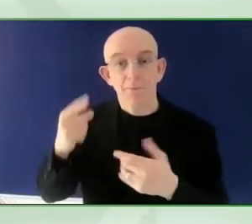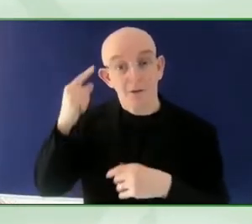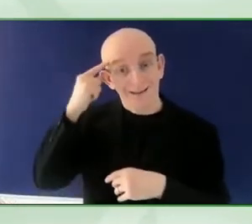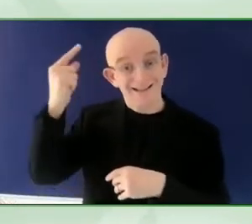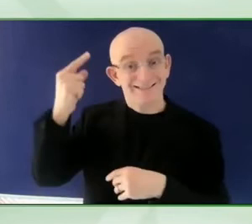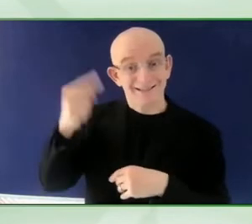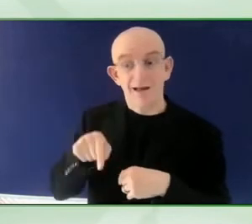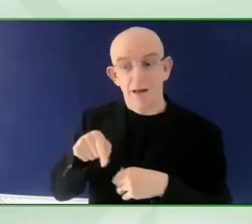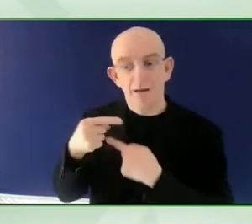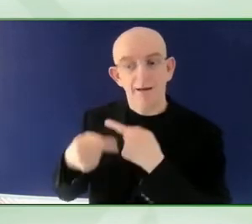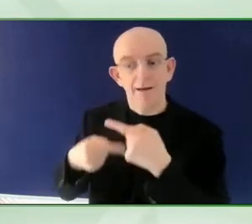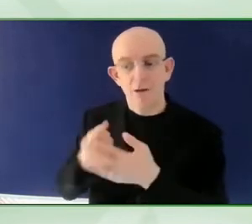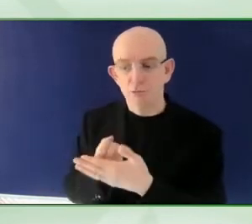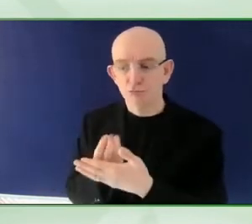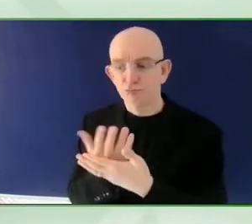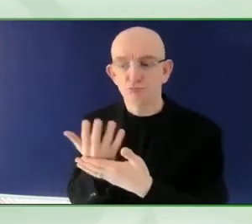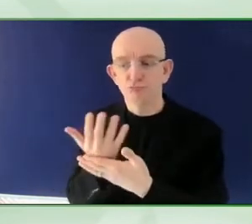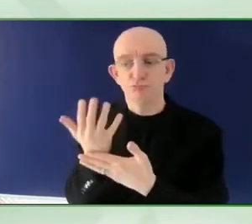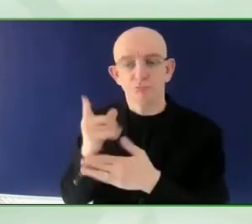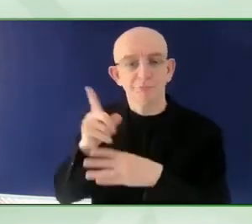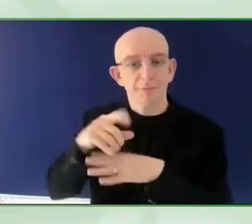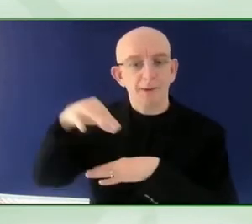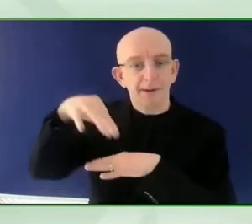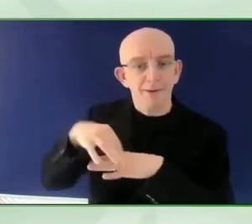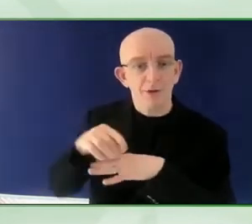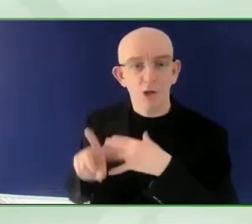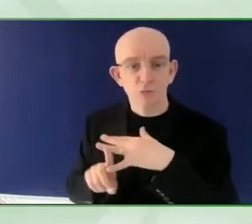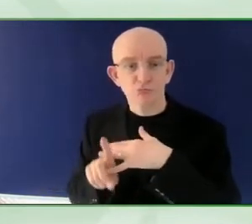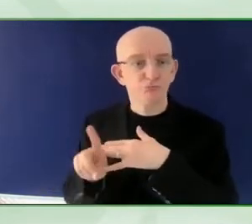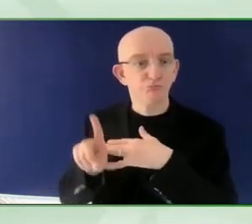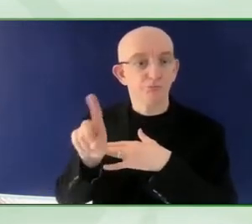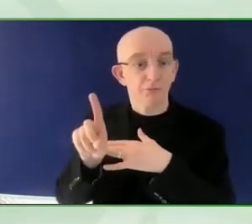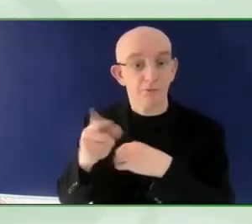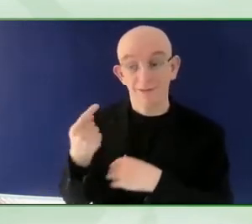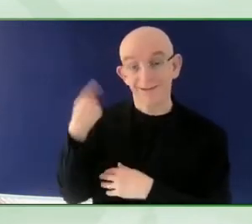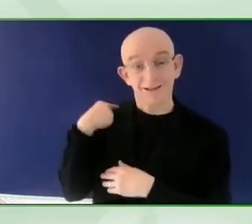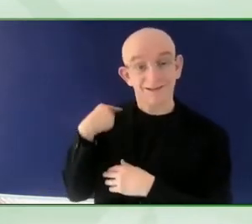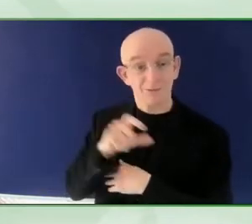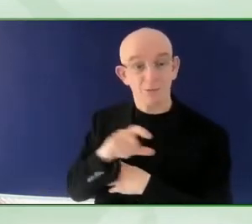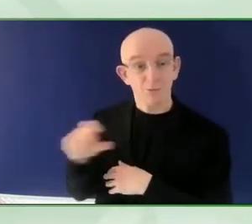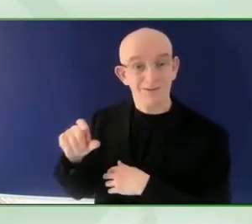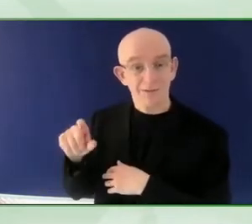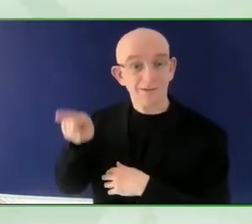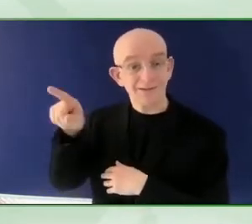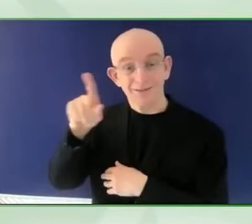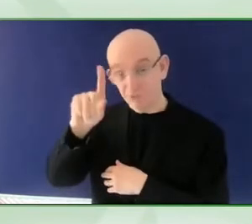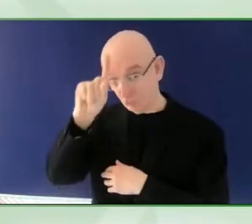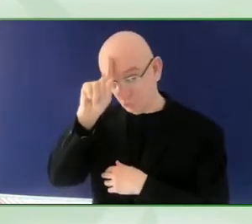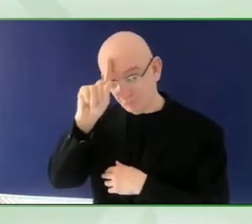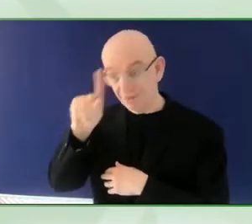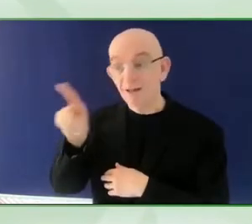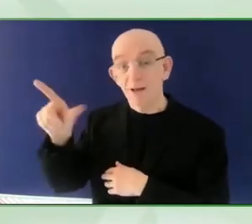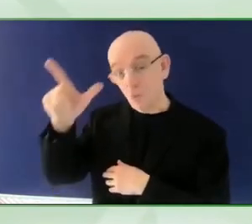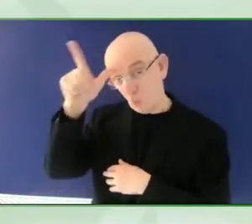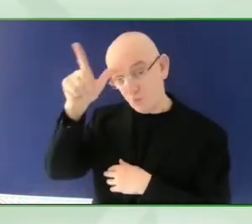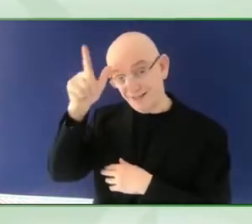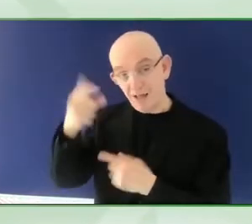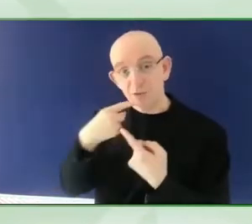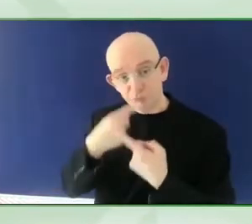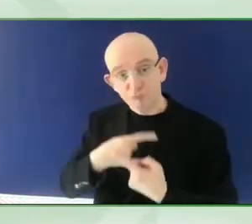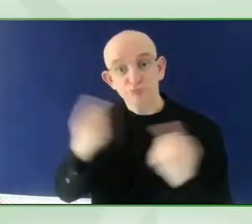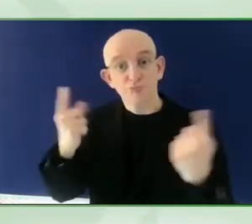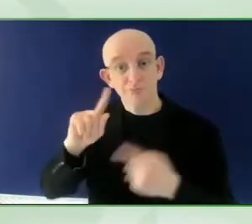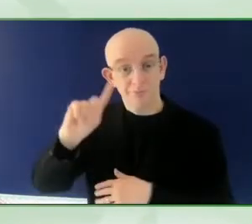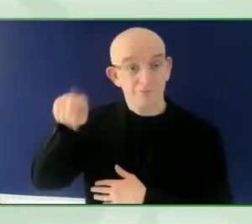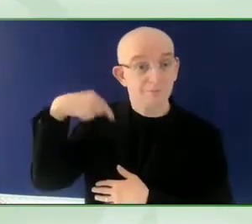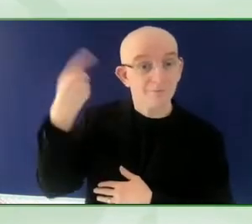hosting a future GDS. But even more important, we really want to have as many